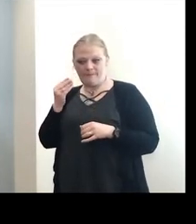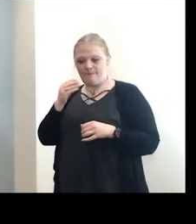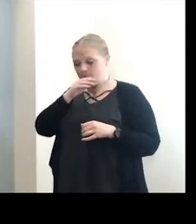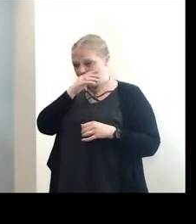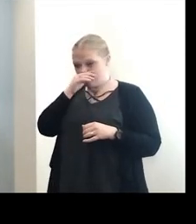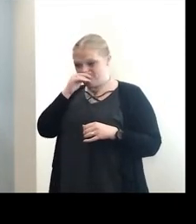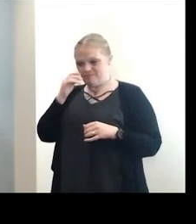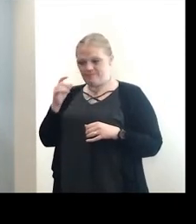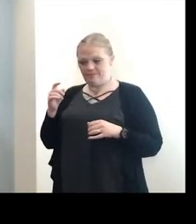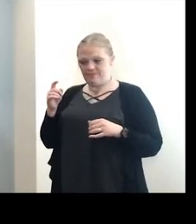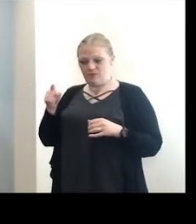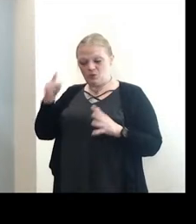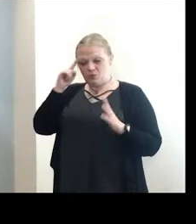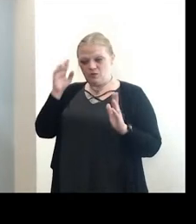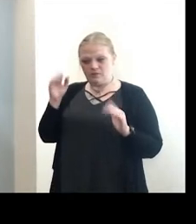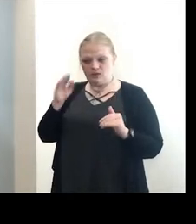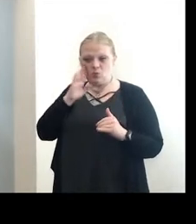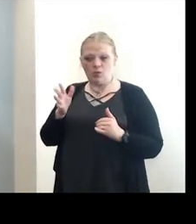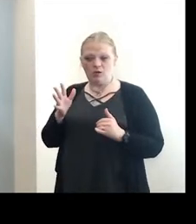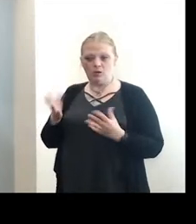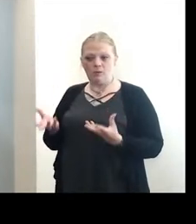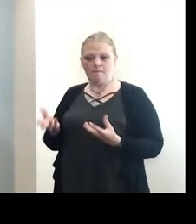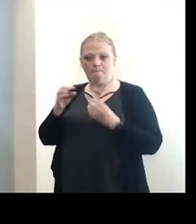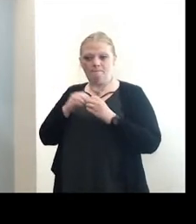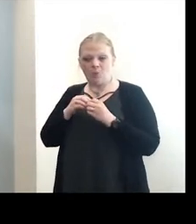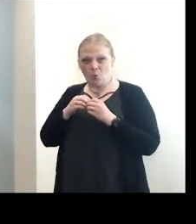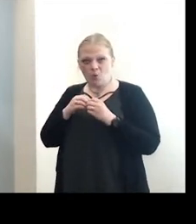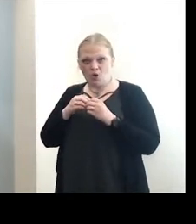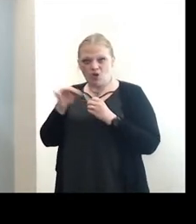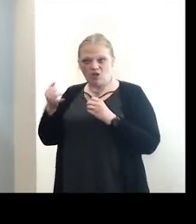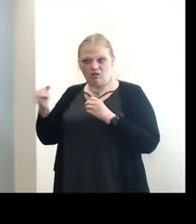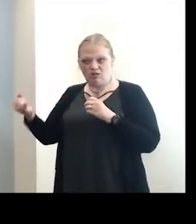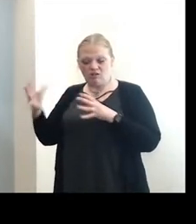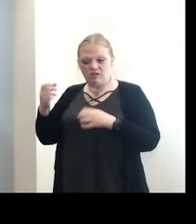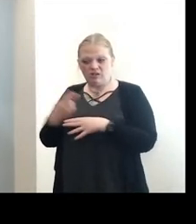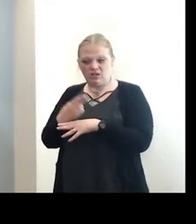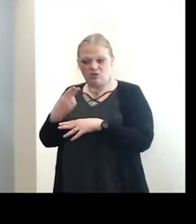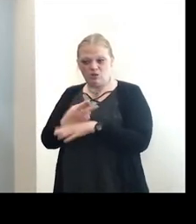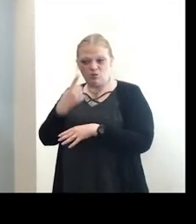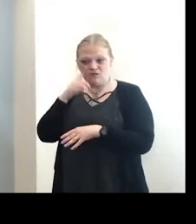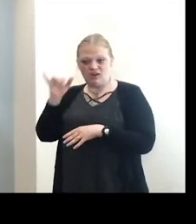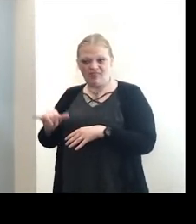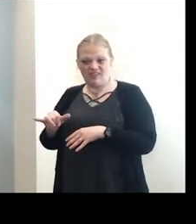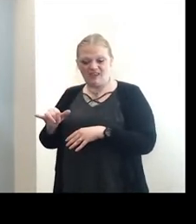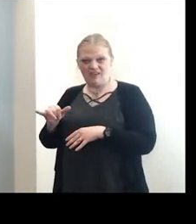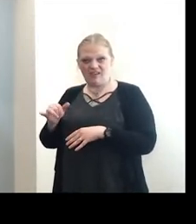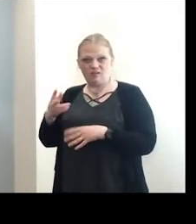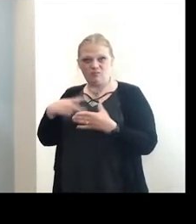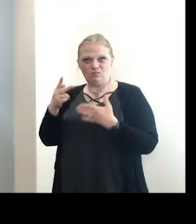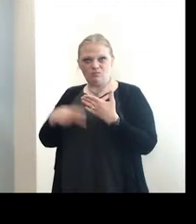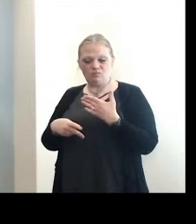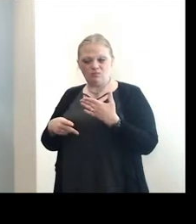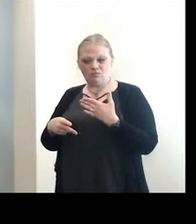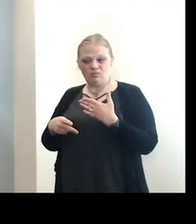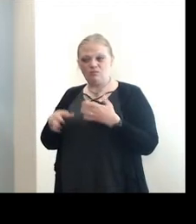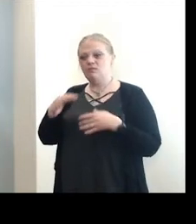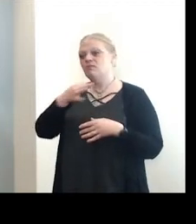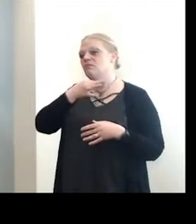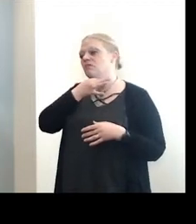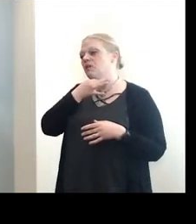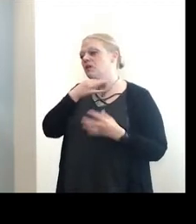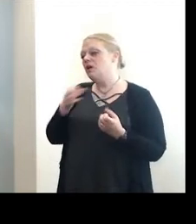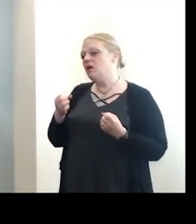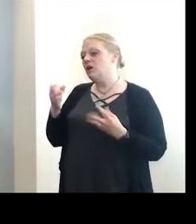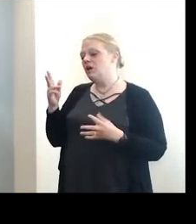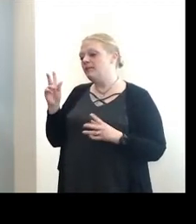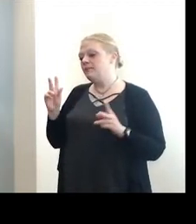And are you anticipating that you'll get more and you might be able to use that with the vaccine visit also? And I'm also curious to know how